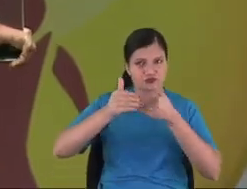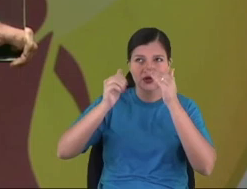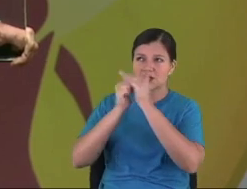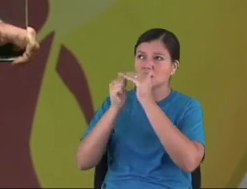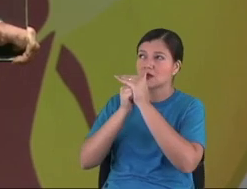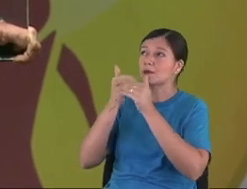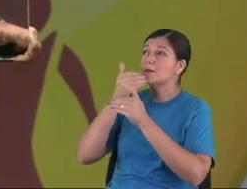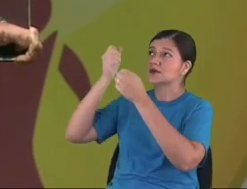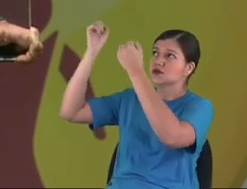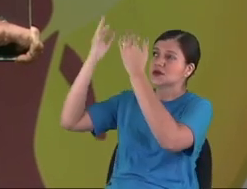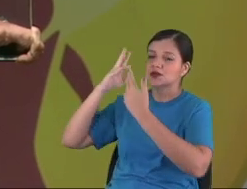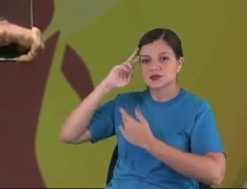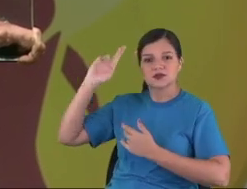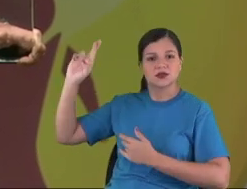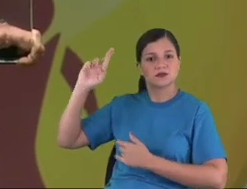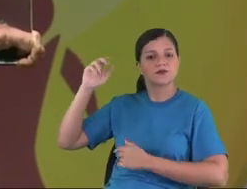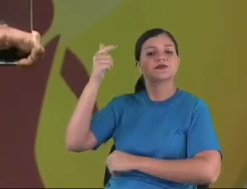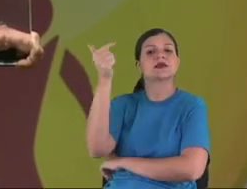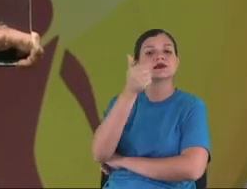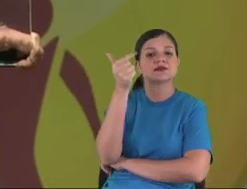Pray to God a lot.